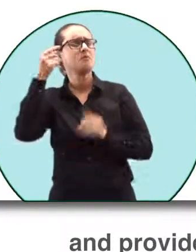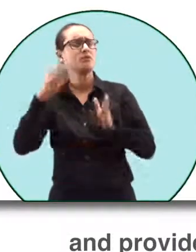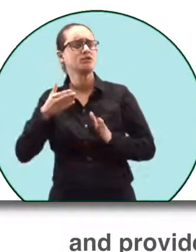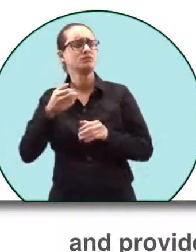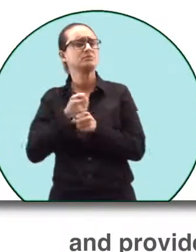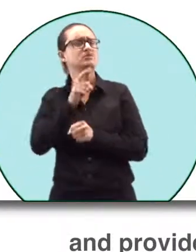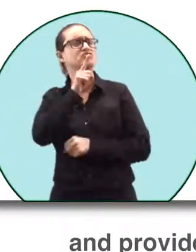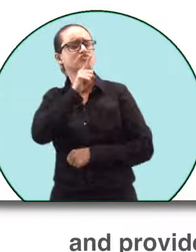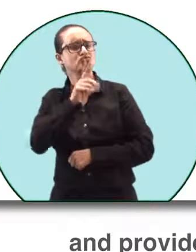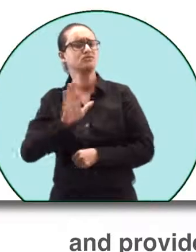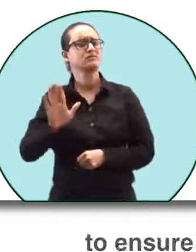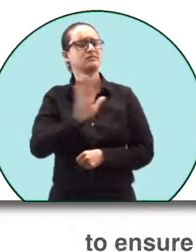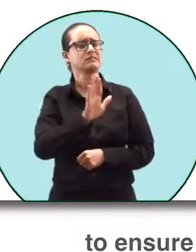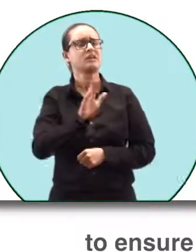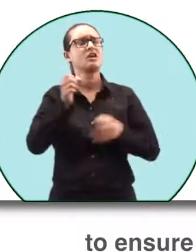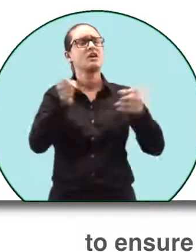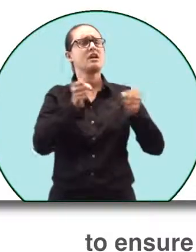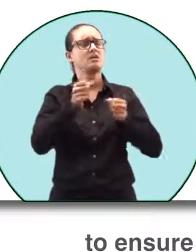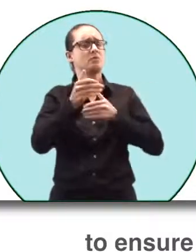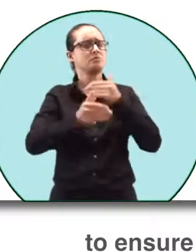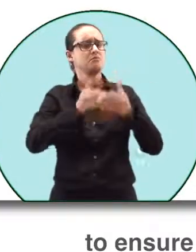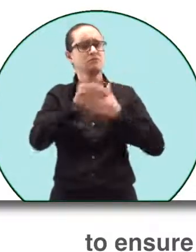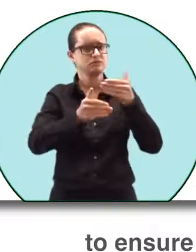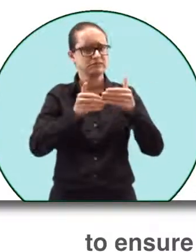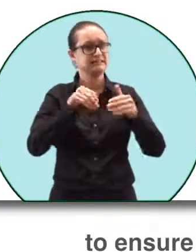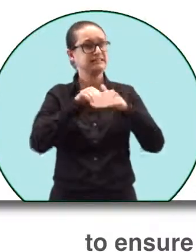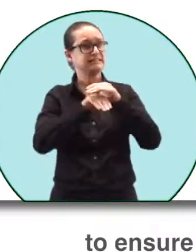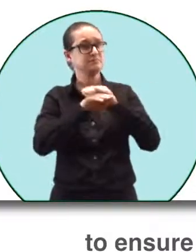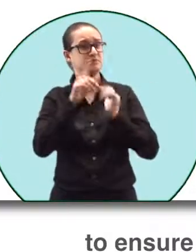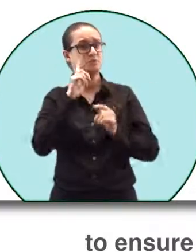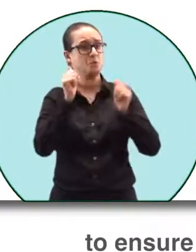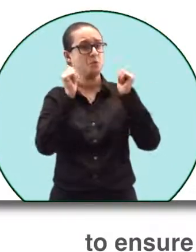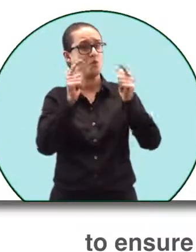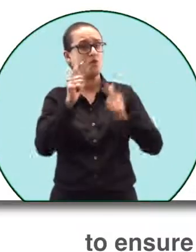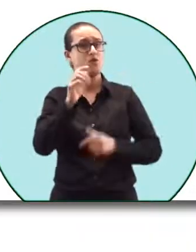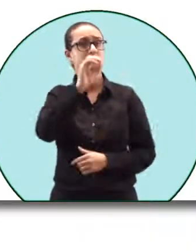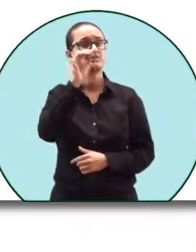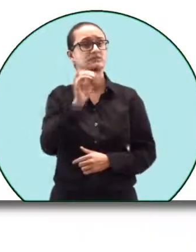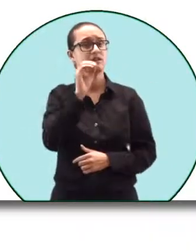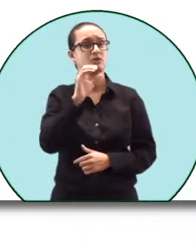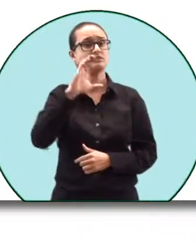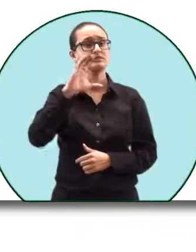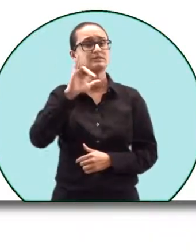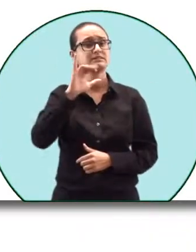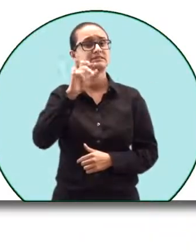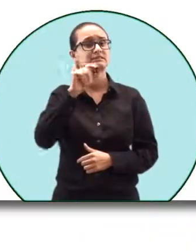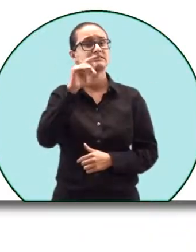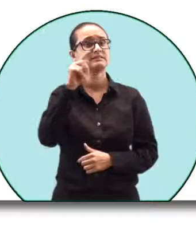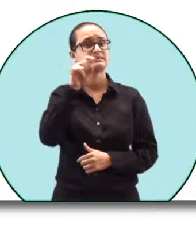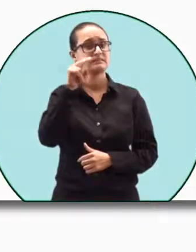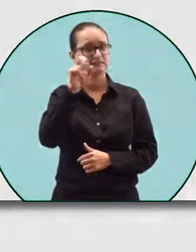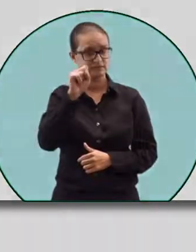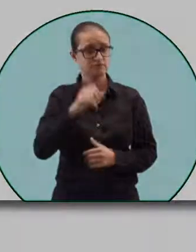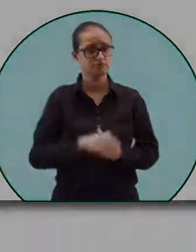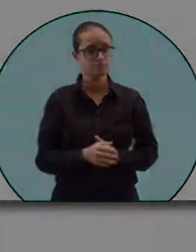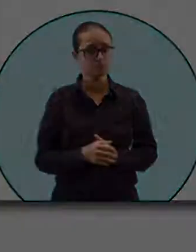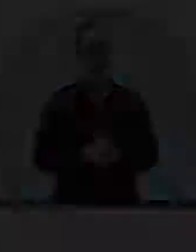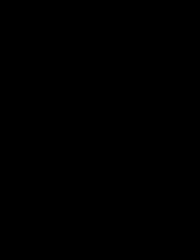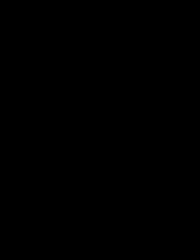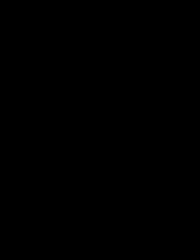practical tips for employers to ensure their hiring process is accessible to all Ontario citizens.